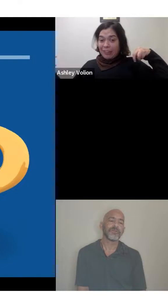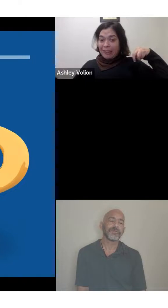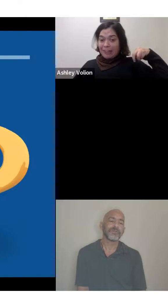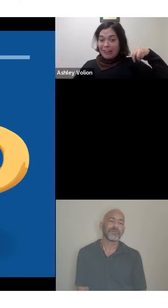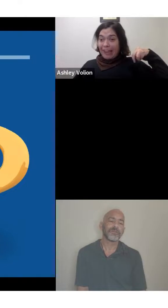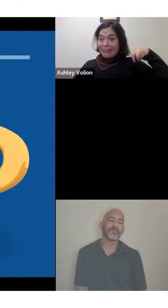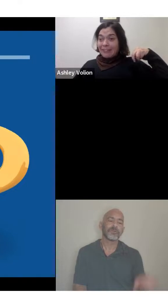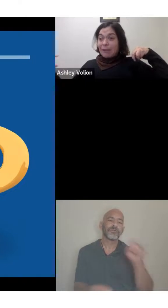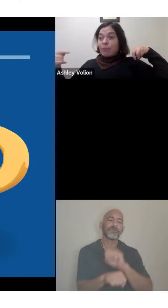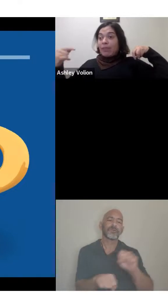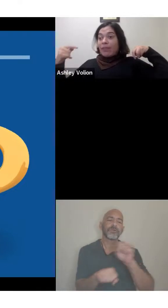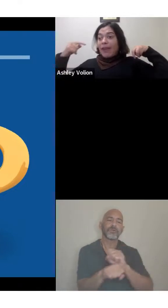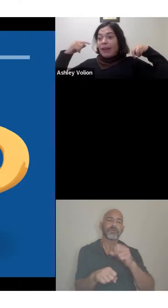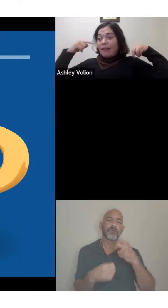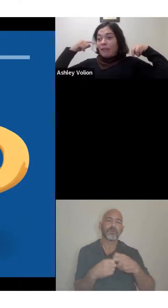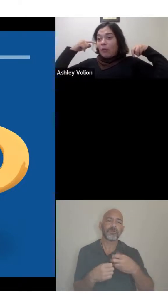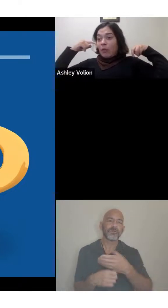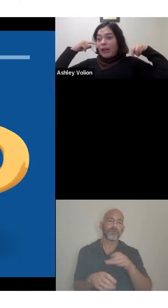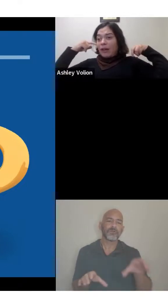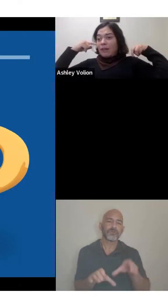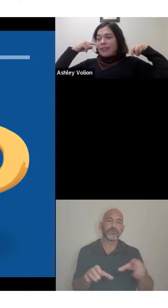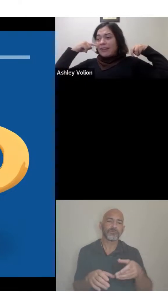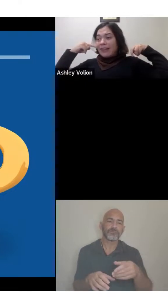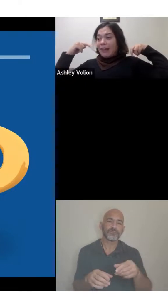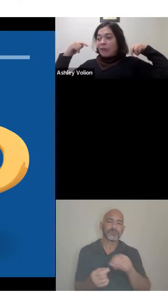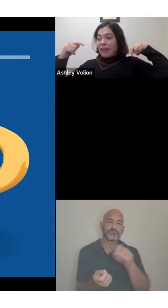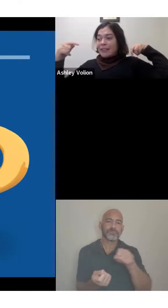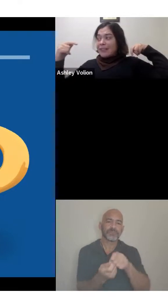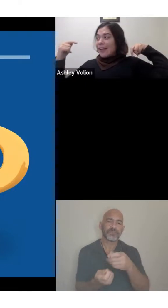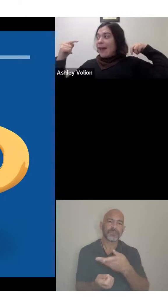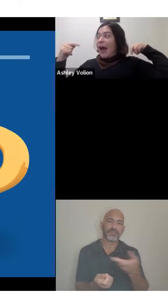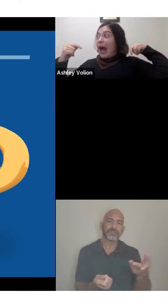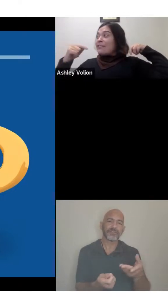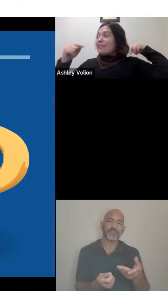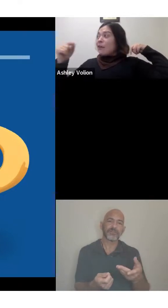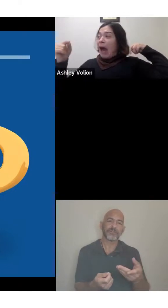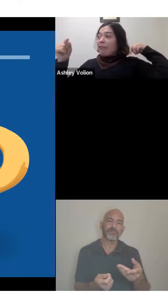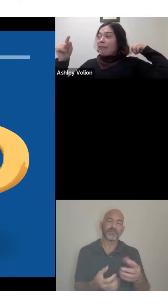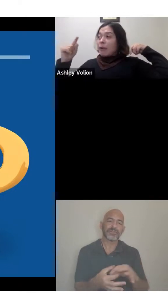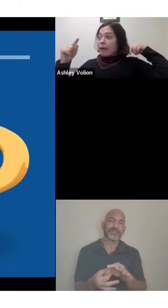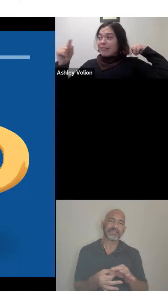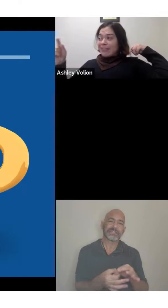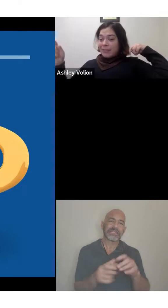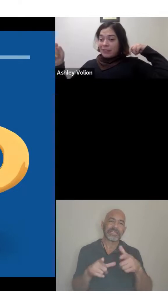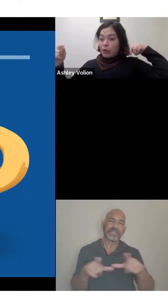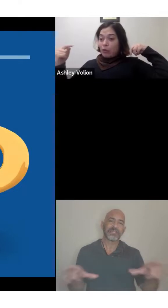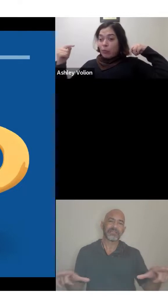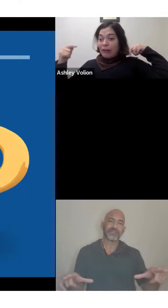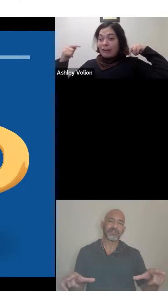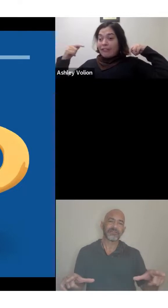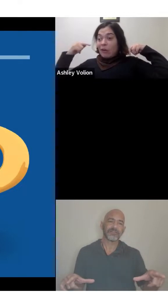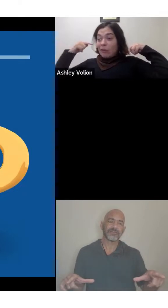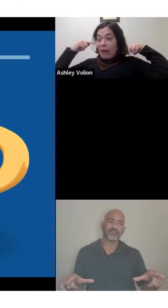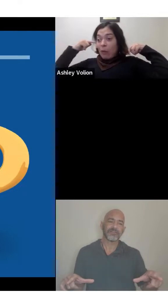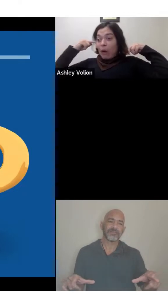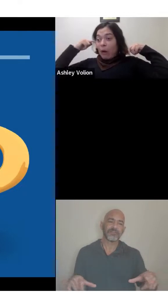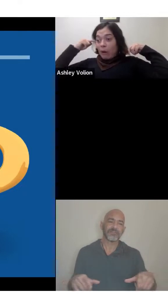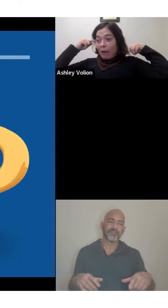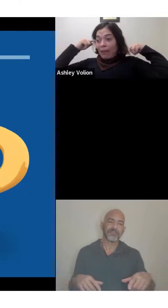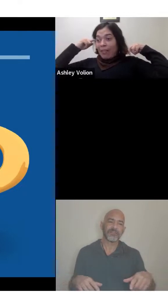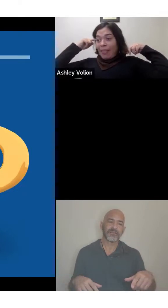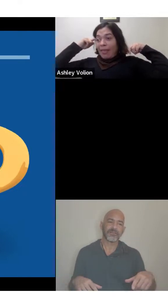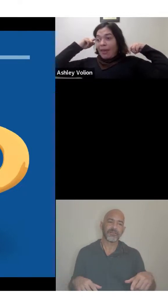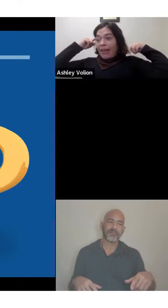these things. And when it comes to language, I still have to post those words on my